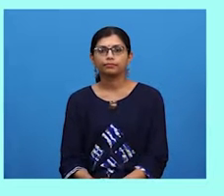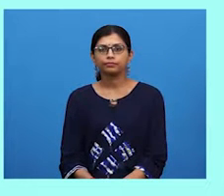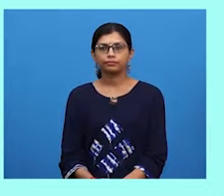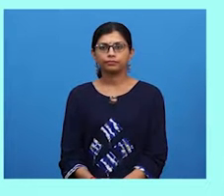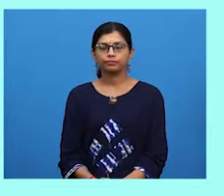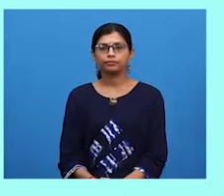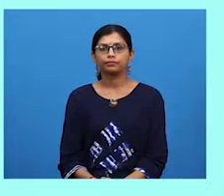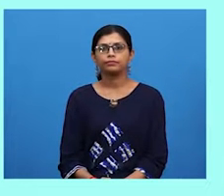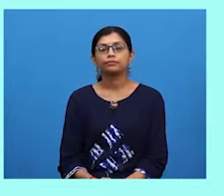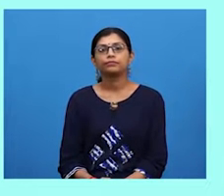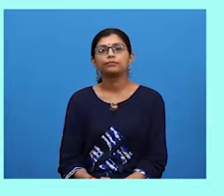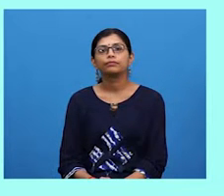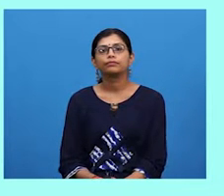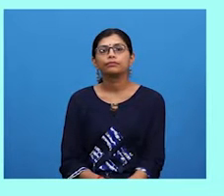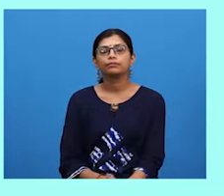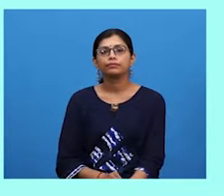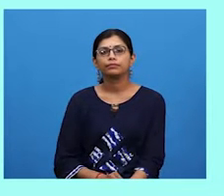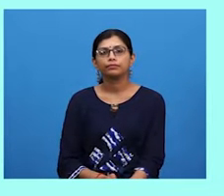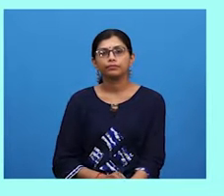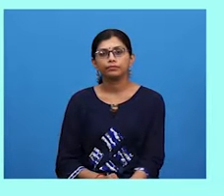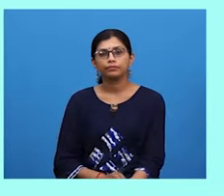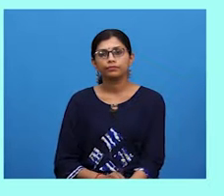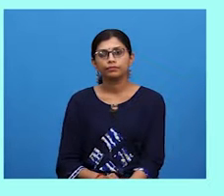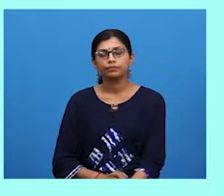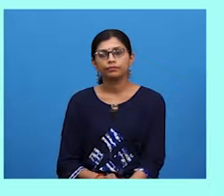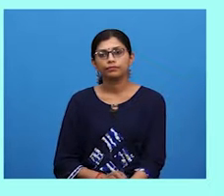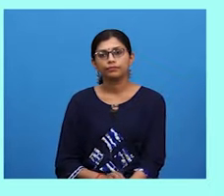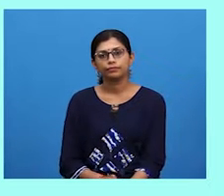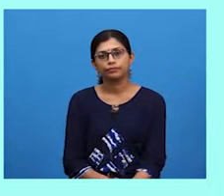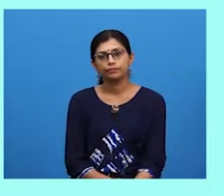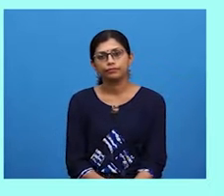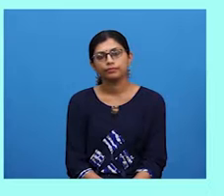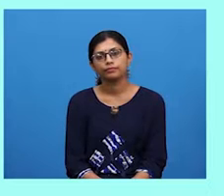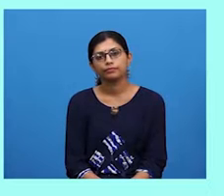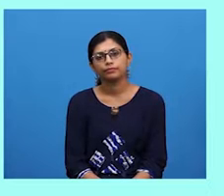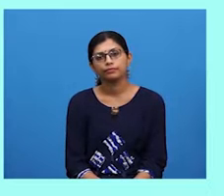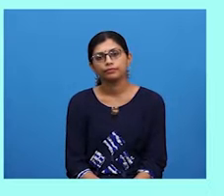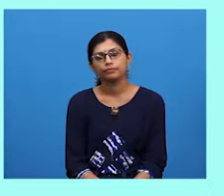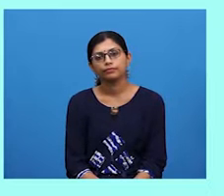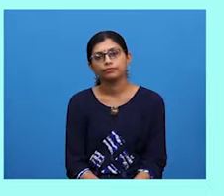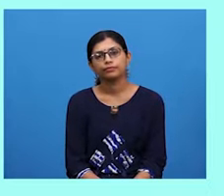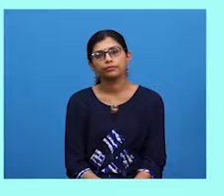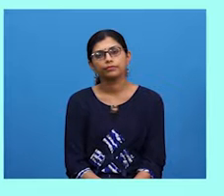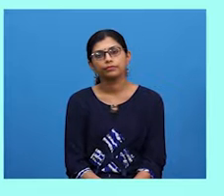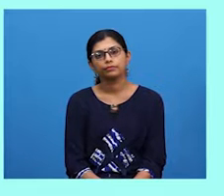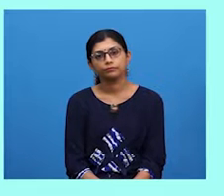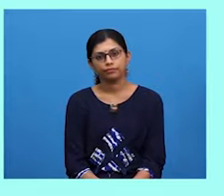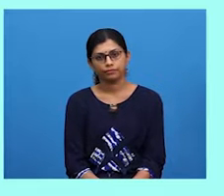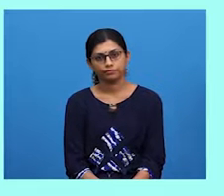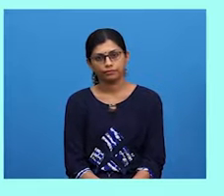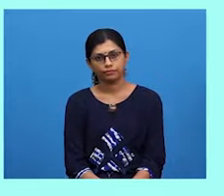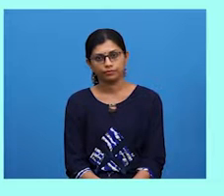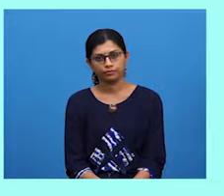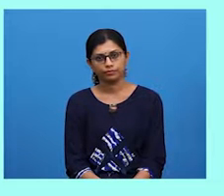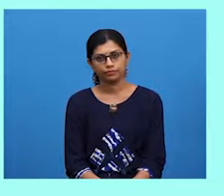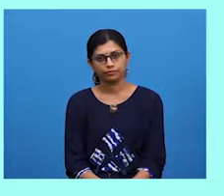content for the promotion where I could just add the important information to my